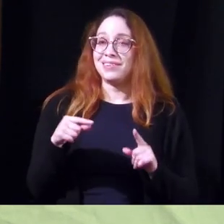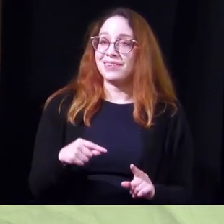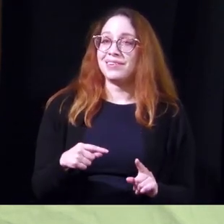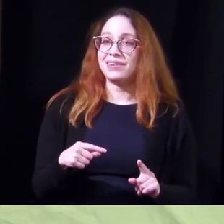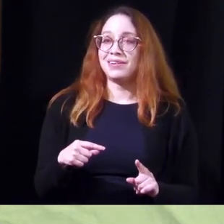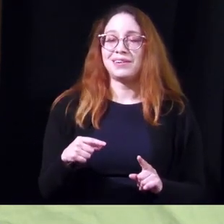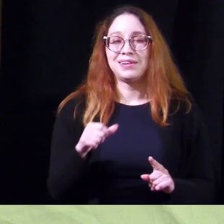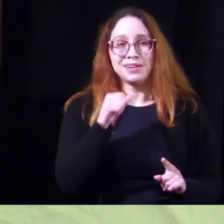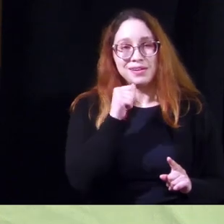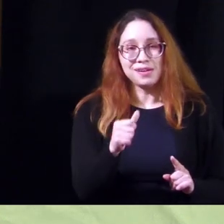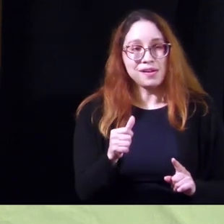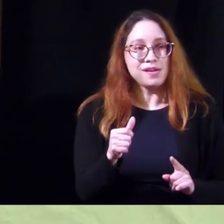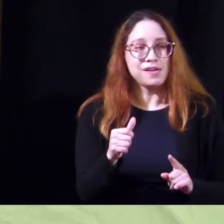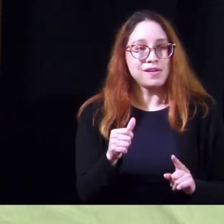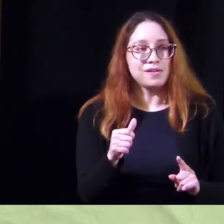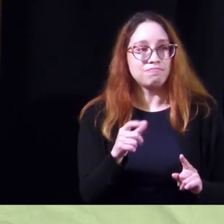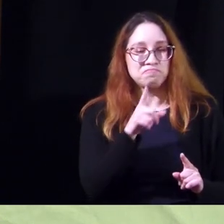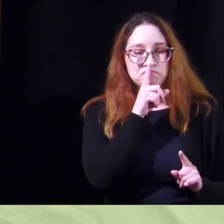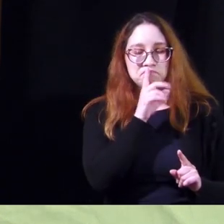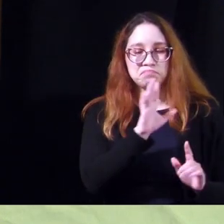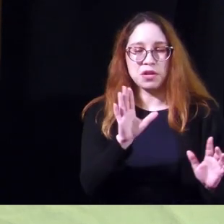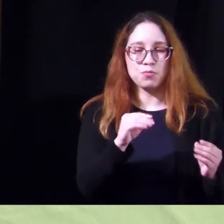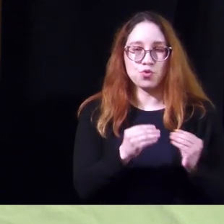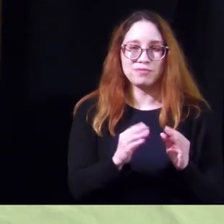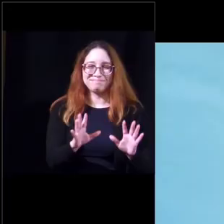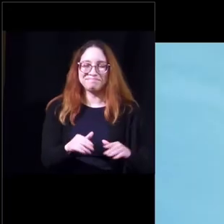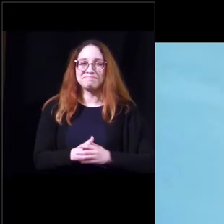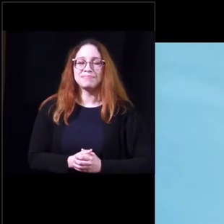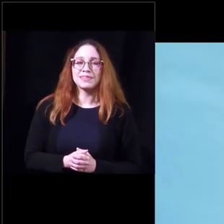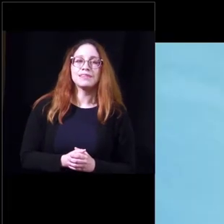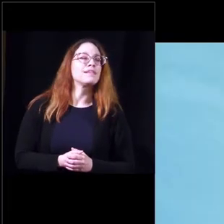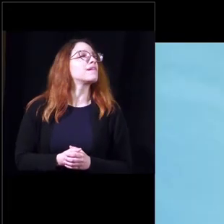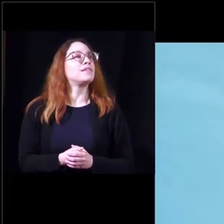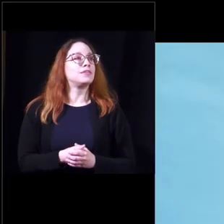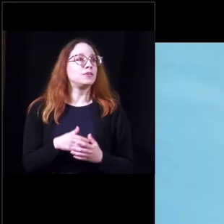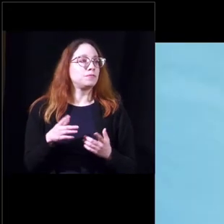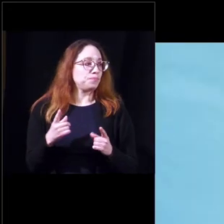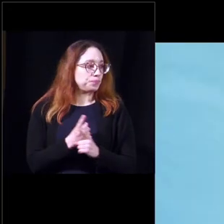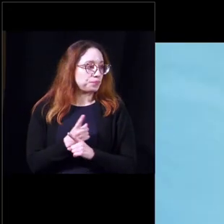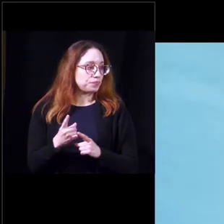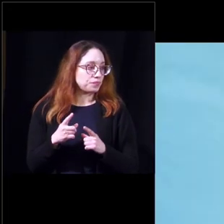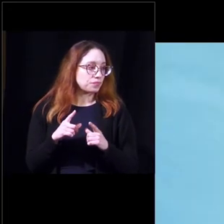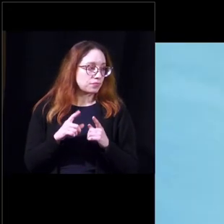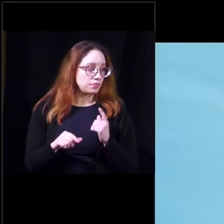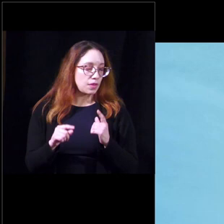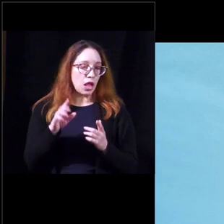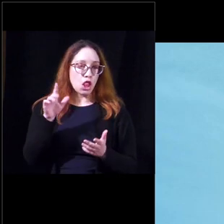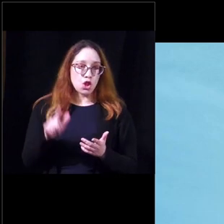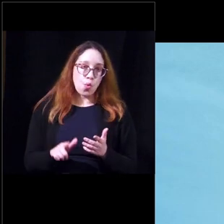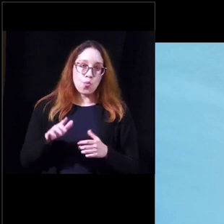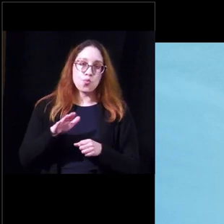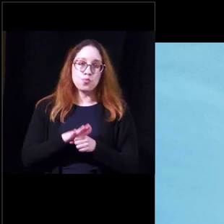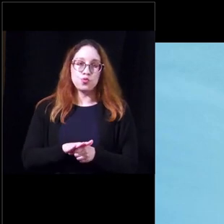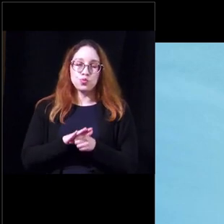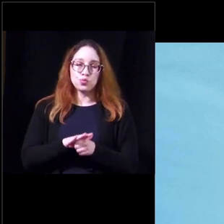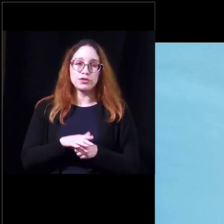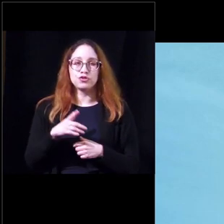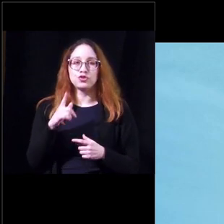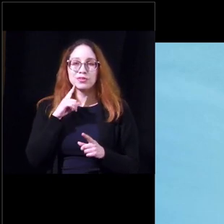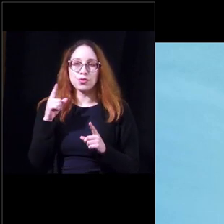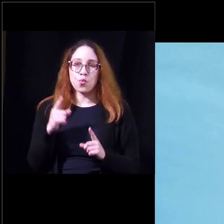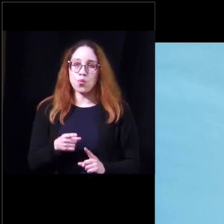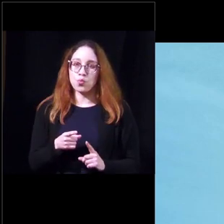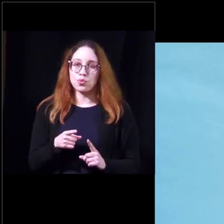we're not uh we're not in that era anymore uh adequate emptying of bladder at low pressure is our our main